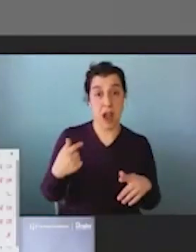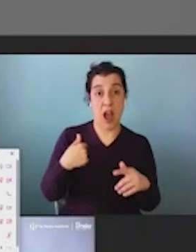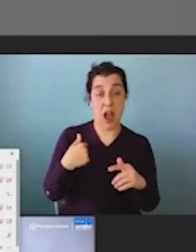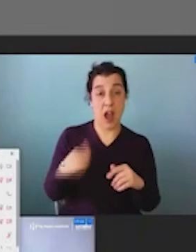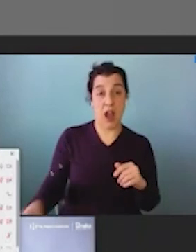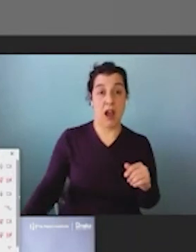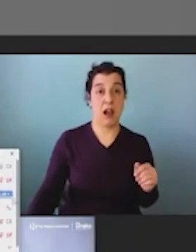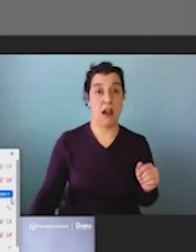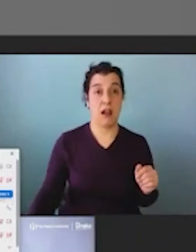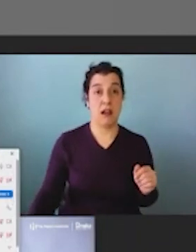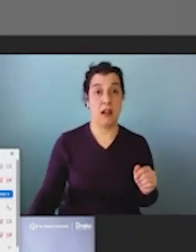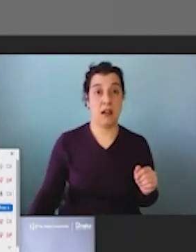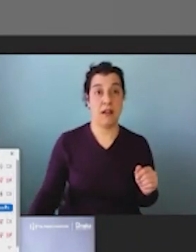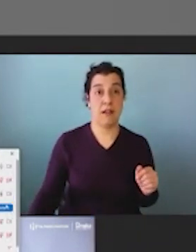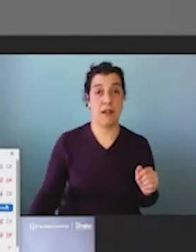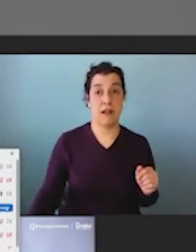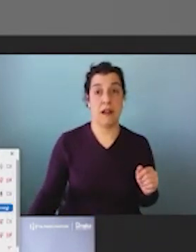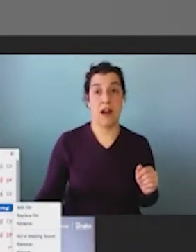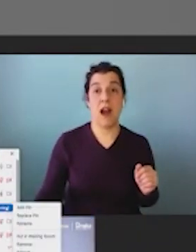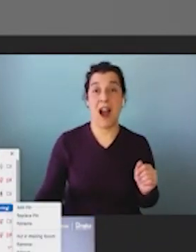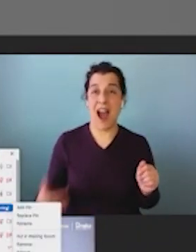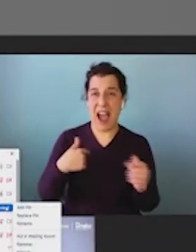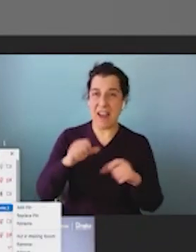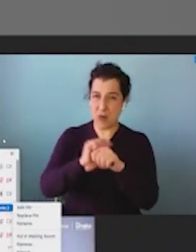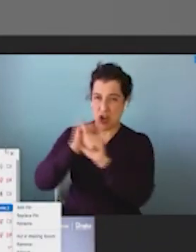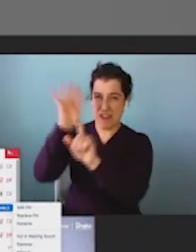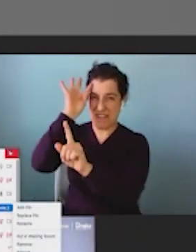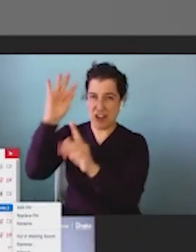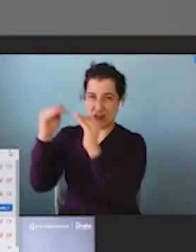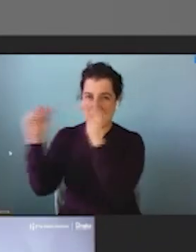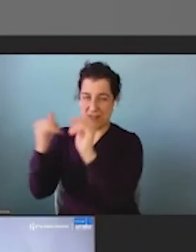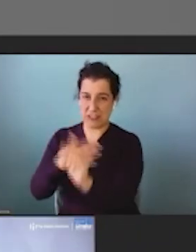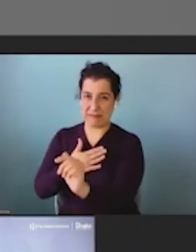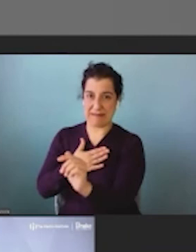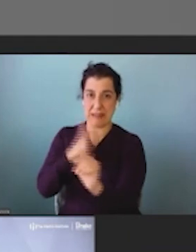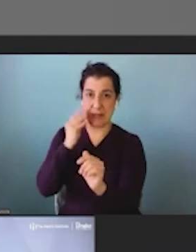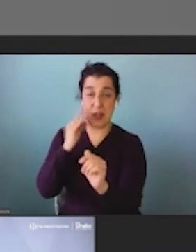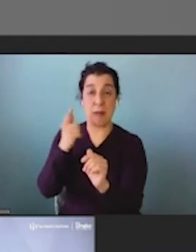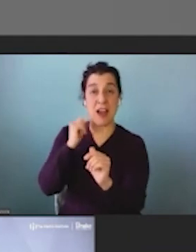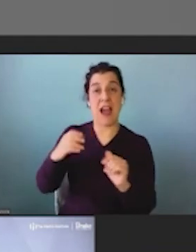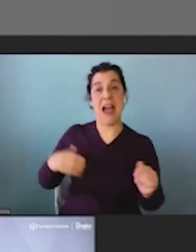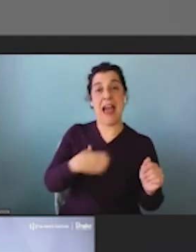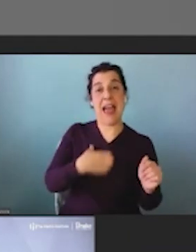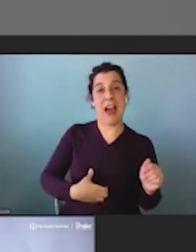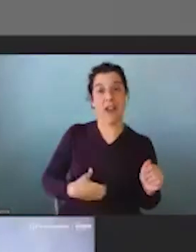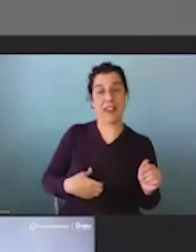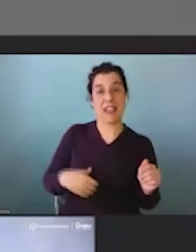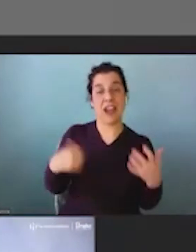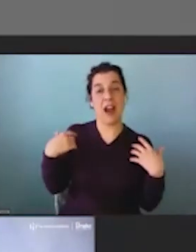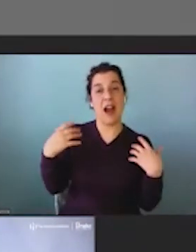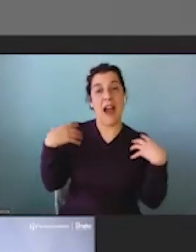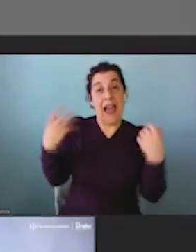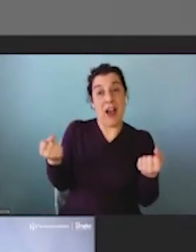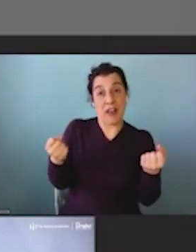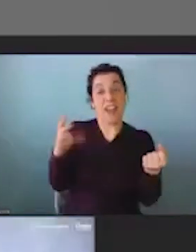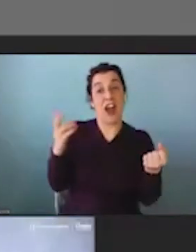many of our faculty have worked more at those levels. Personally, I've worked more at the federal level, because as I showed you with the Healthy Hunger Free Kids Act, one small change at